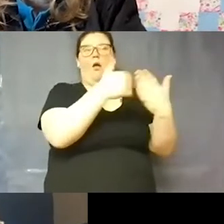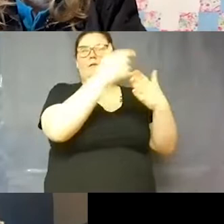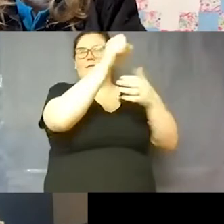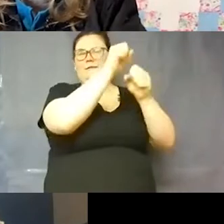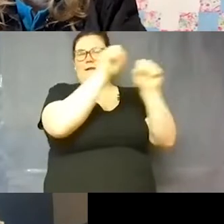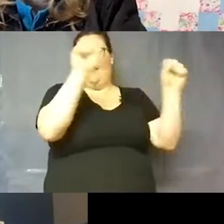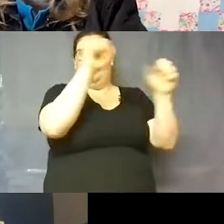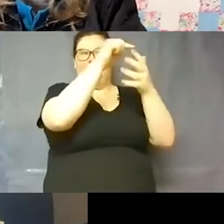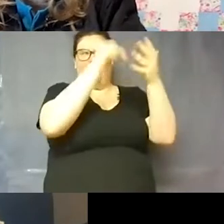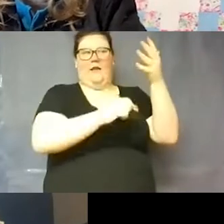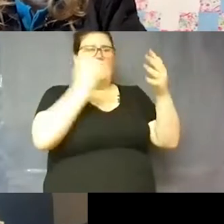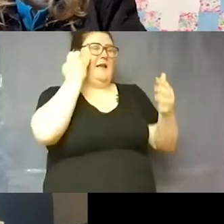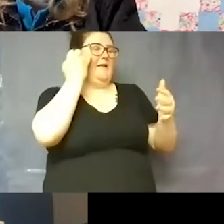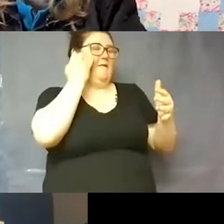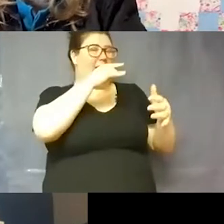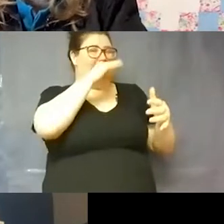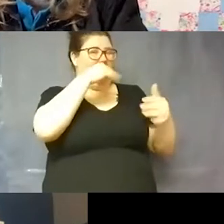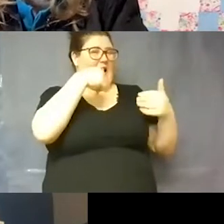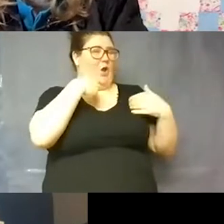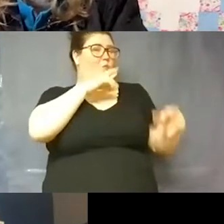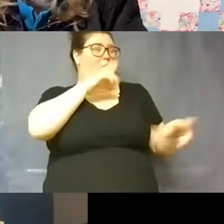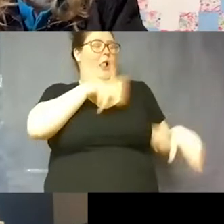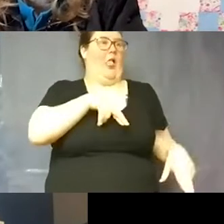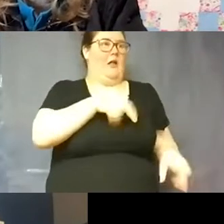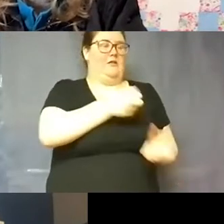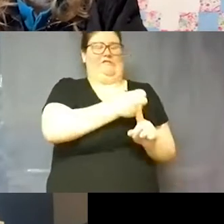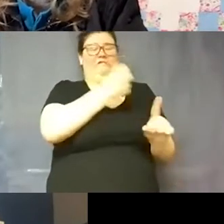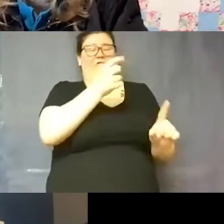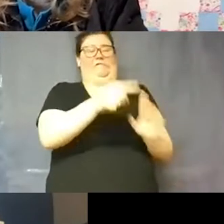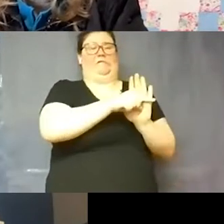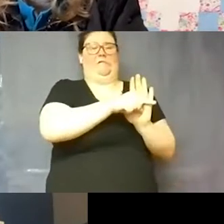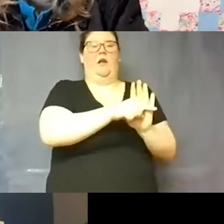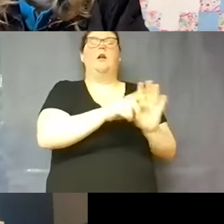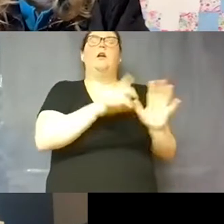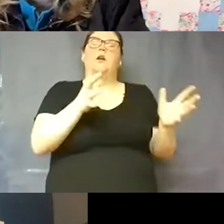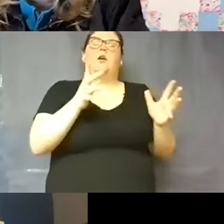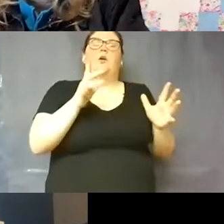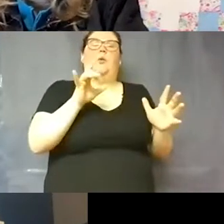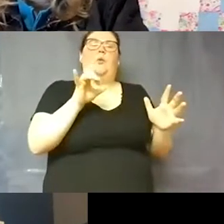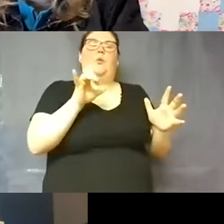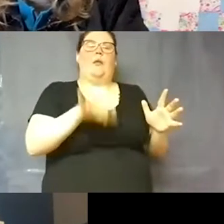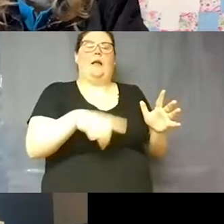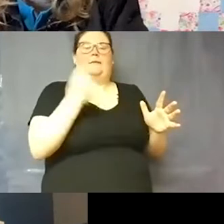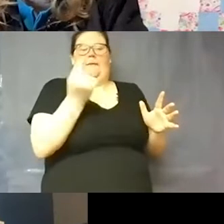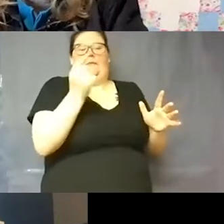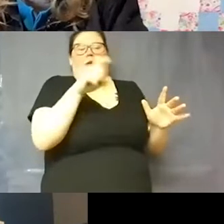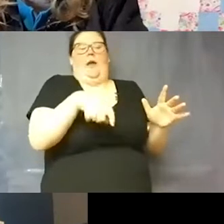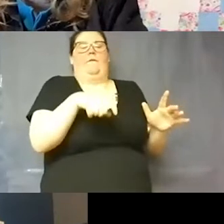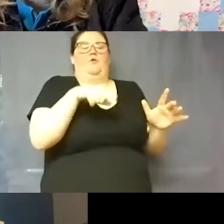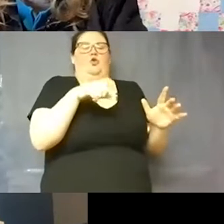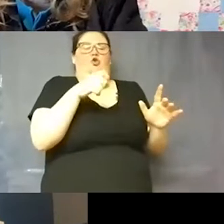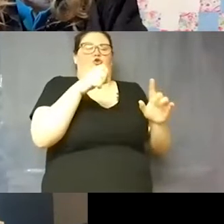if a kid had a reaction to a vaccine on the campus level. So that would be something that we would have to explore more at the time.